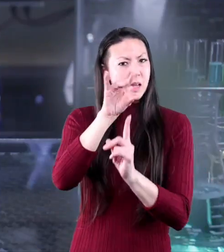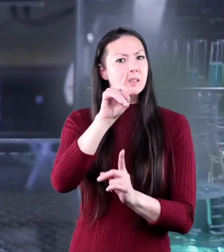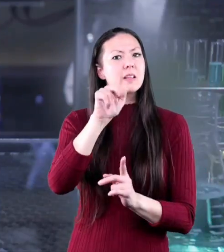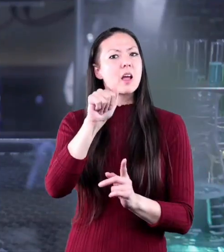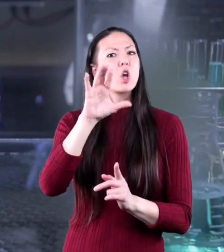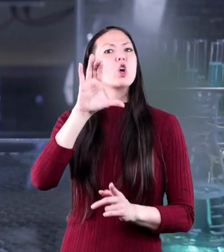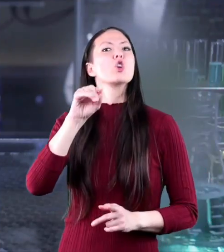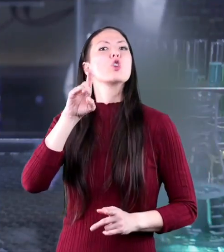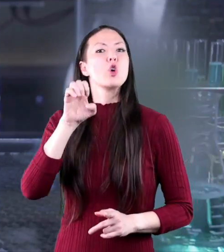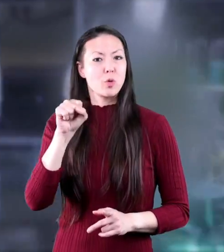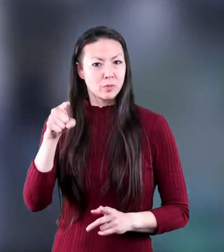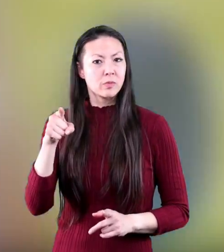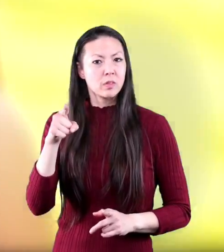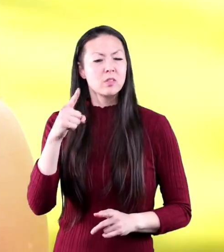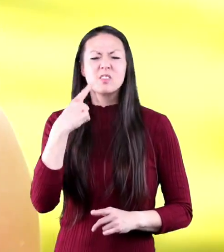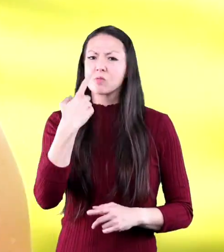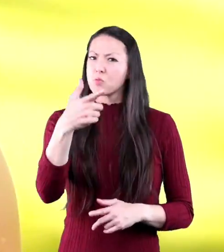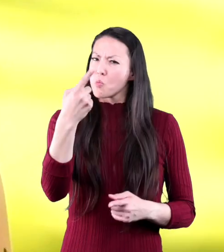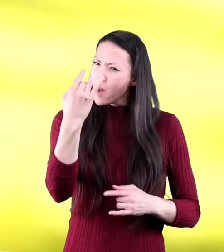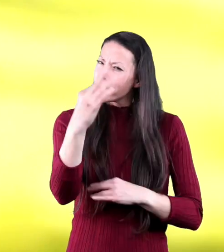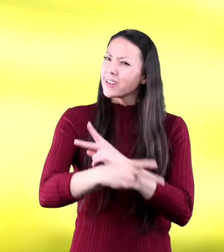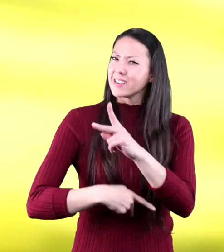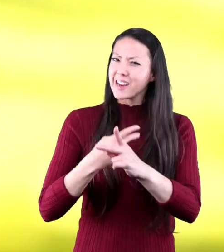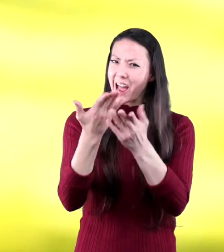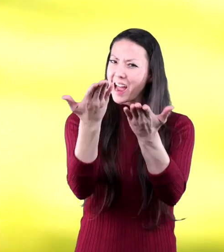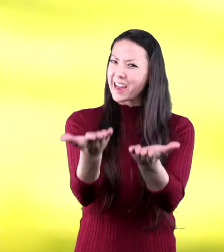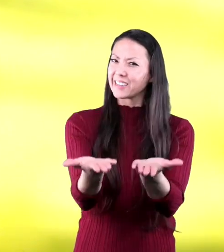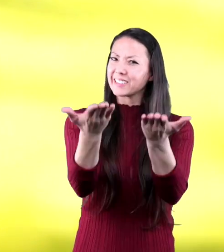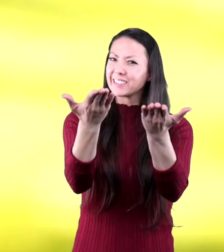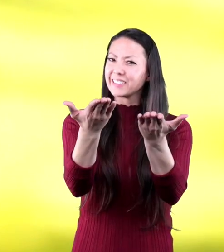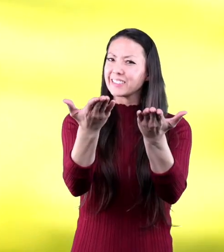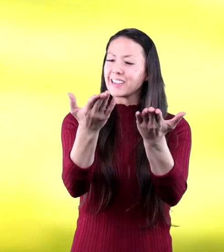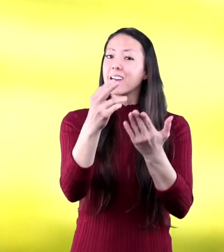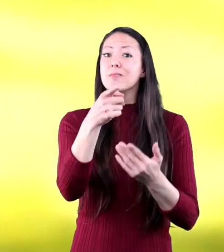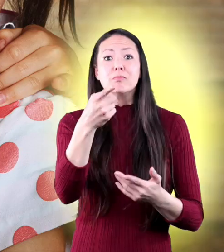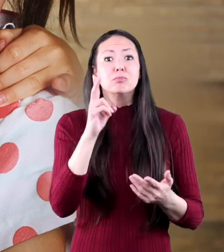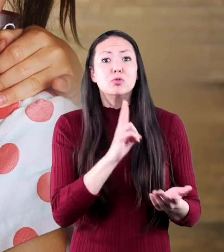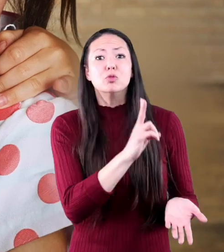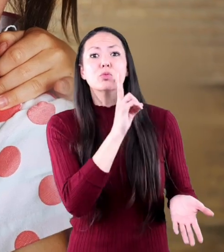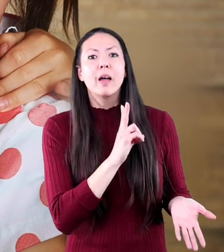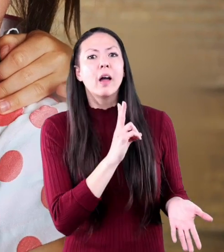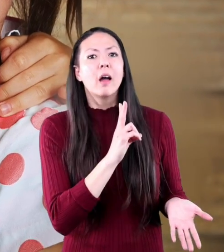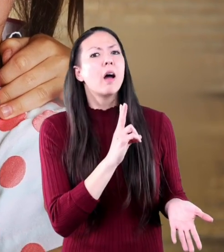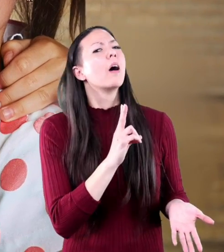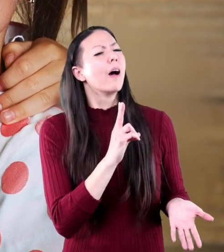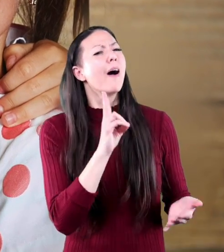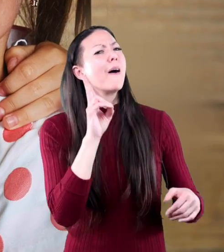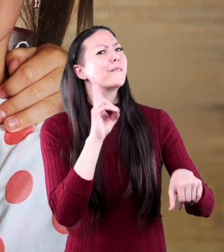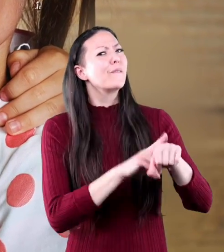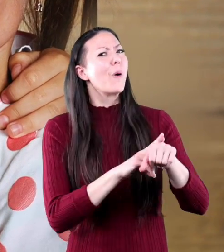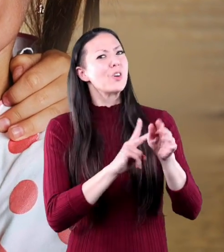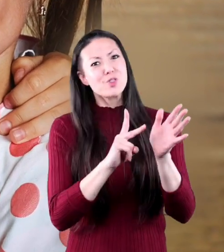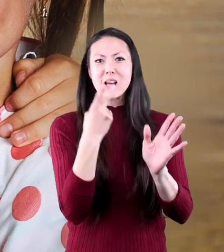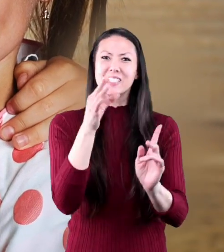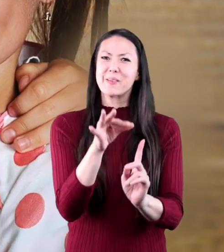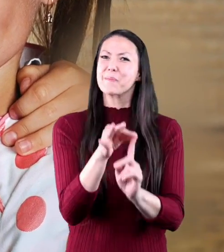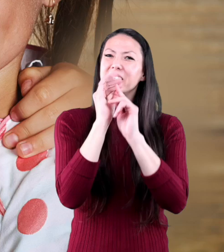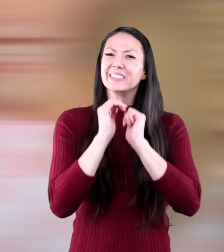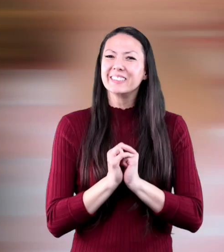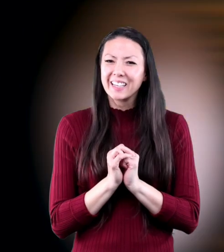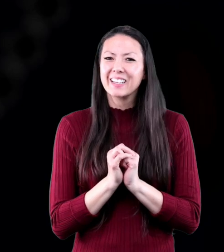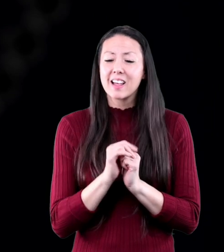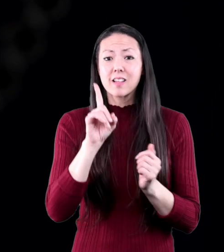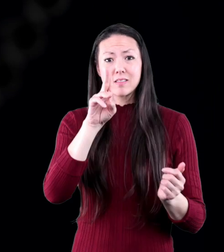special DNA codes. You are one of a kind. Unless you're an identical twin, then of course you're twice as